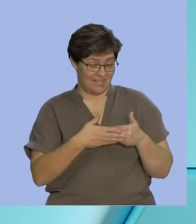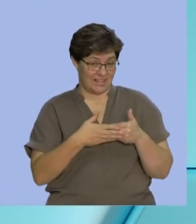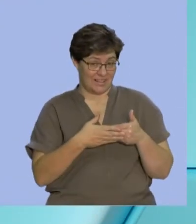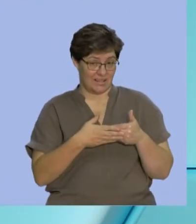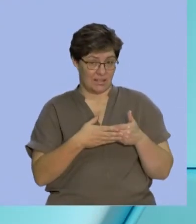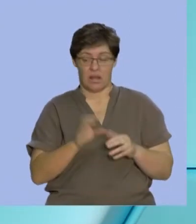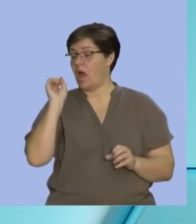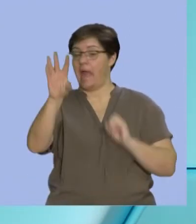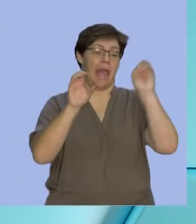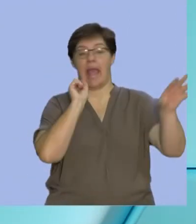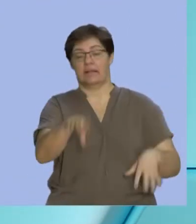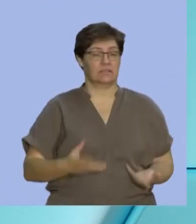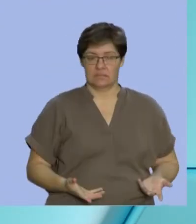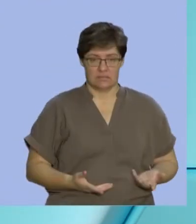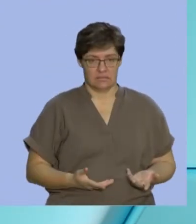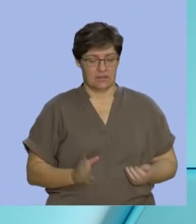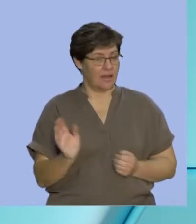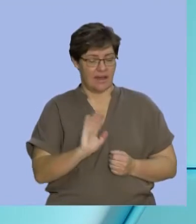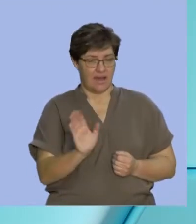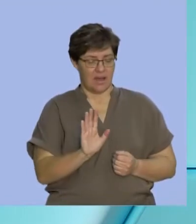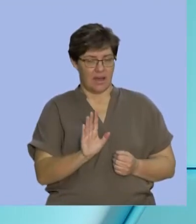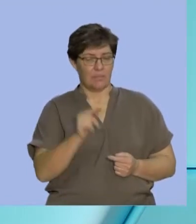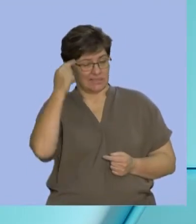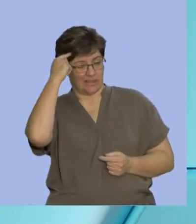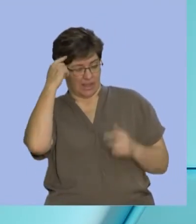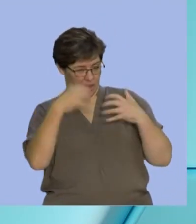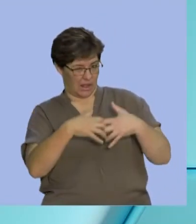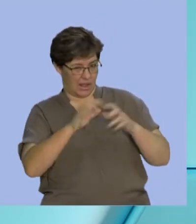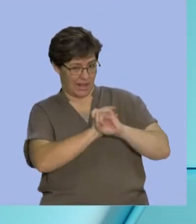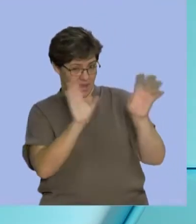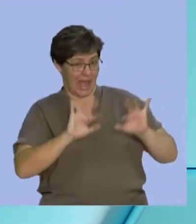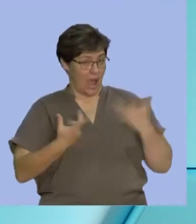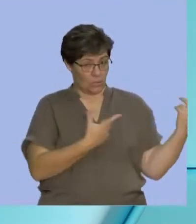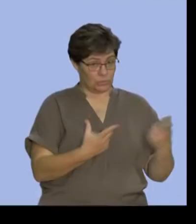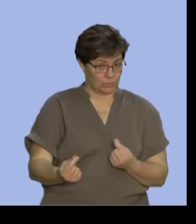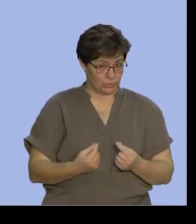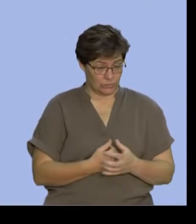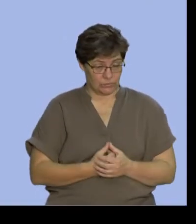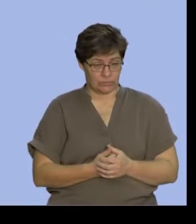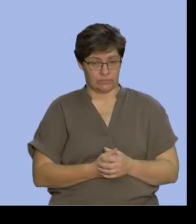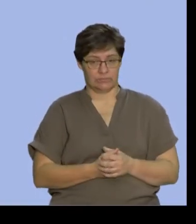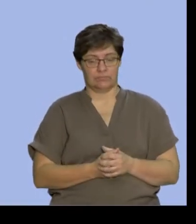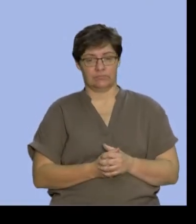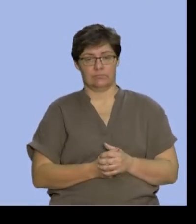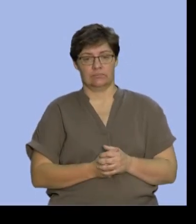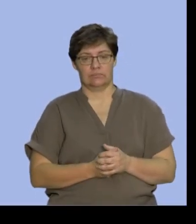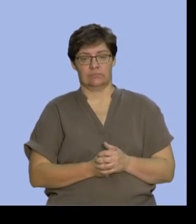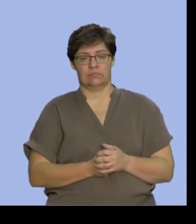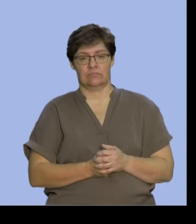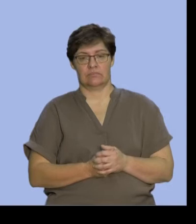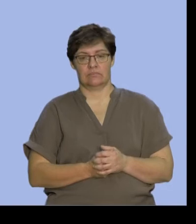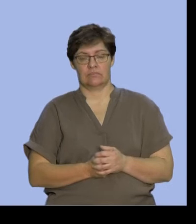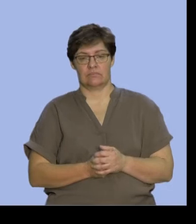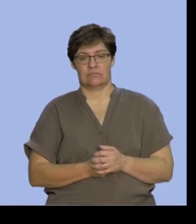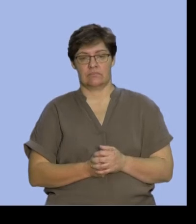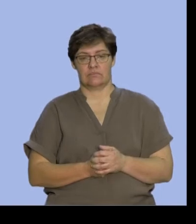and just enter data wildly. You've got to be thinking as you do it. So let me take you through that. The first thing